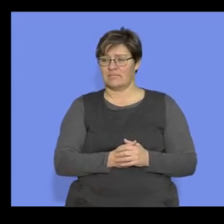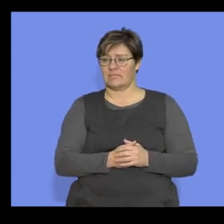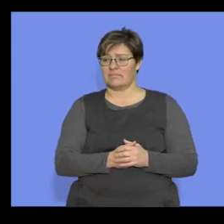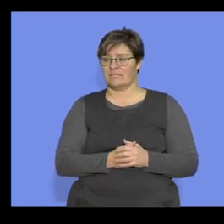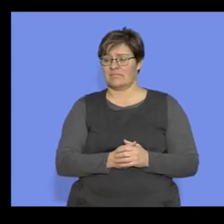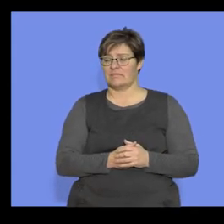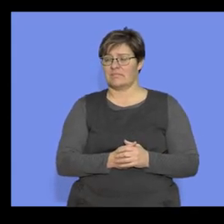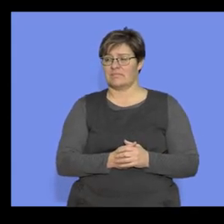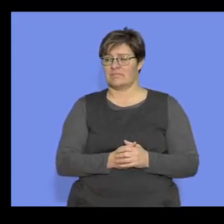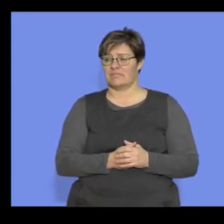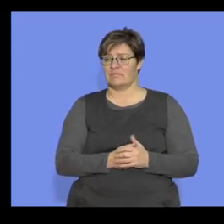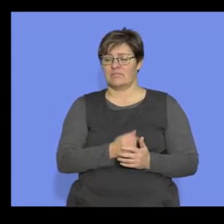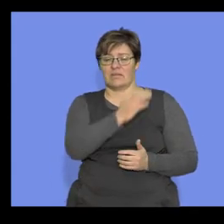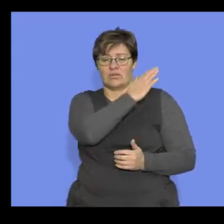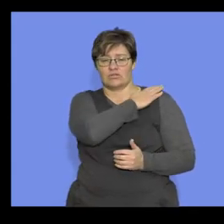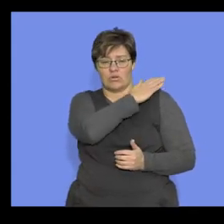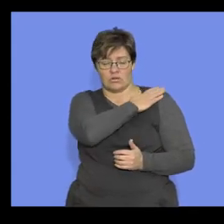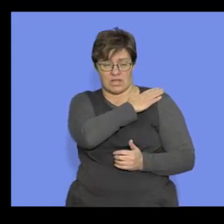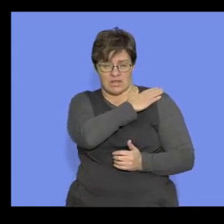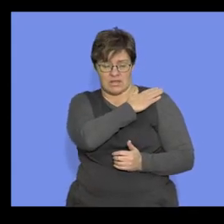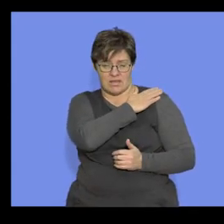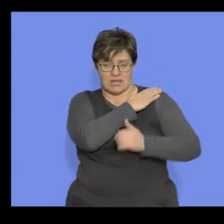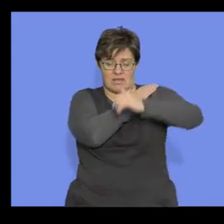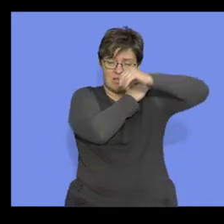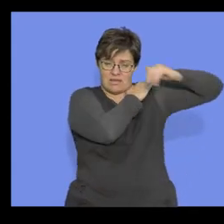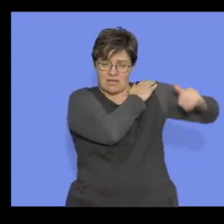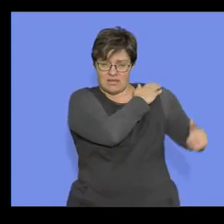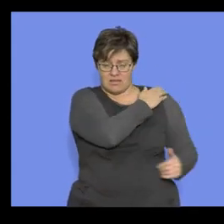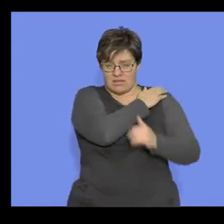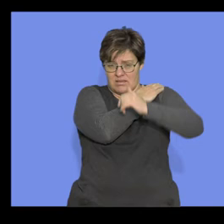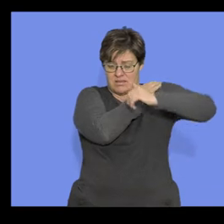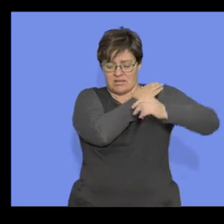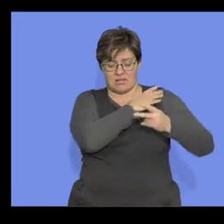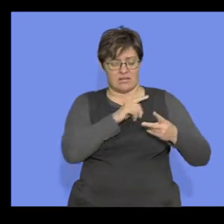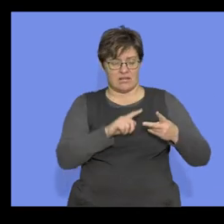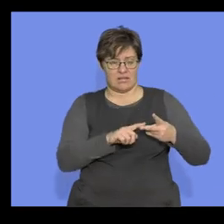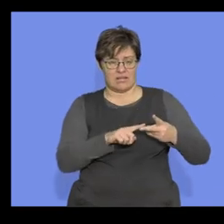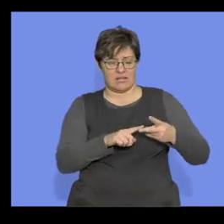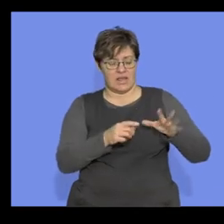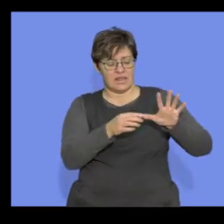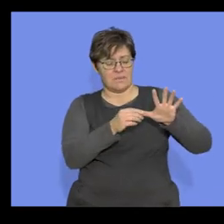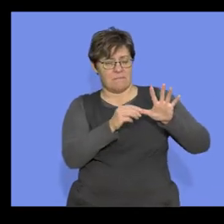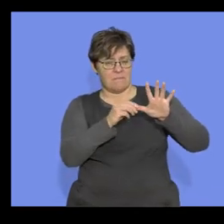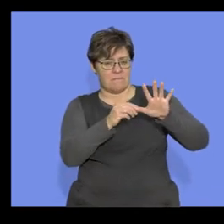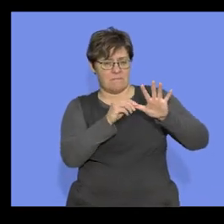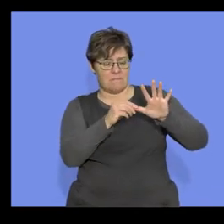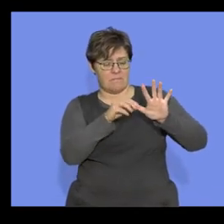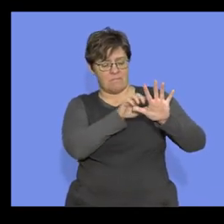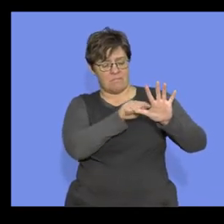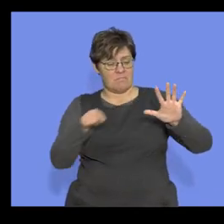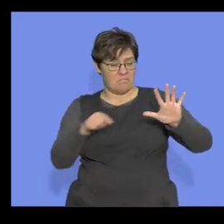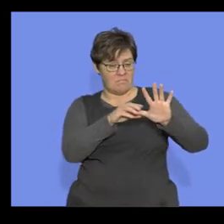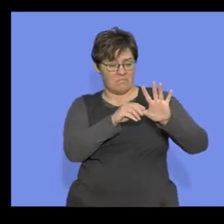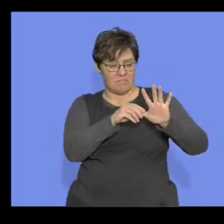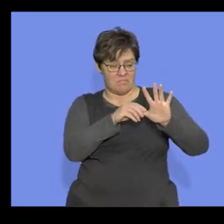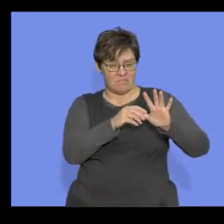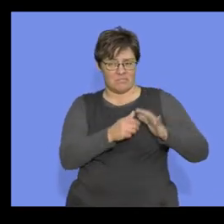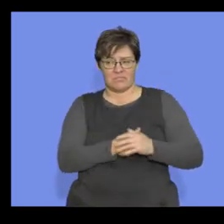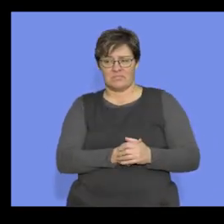So what would you talk about here? The shoulder joint, the opposable thumb.